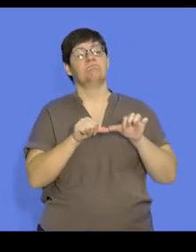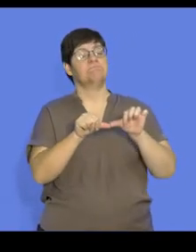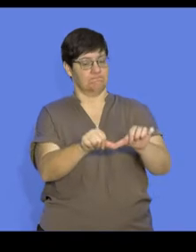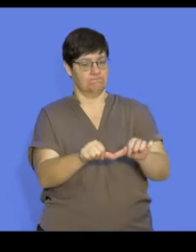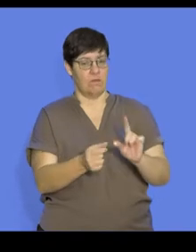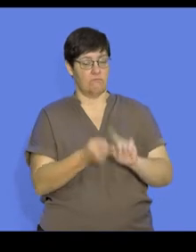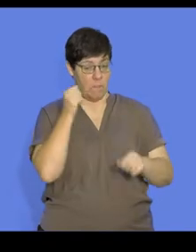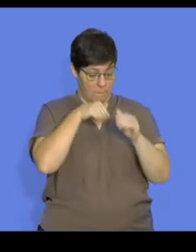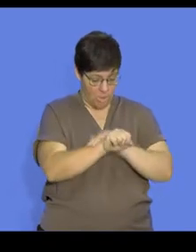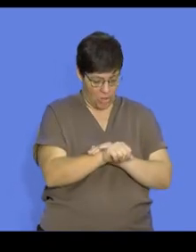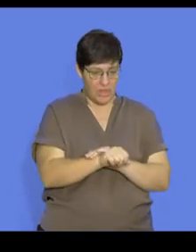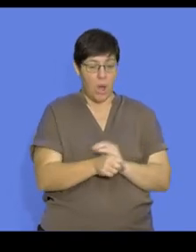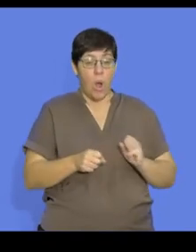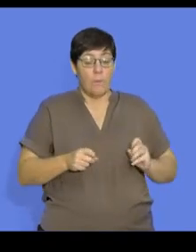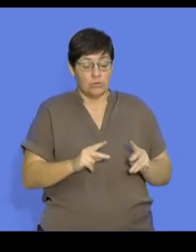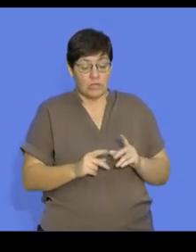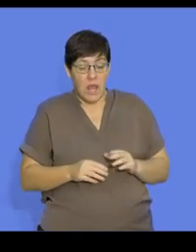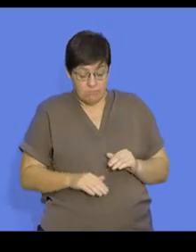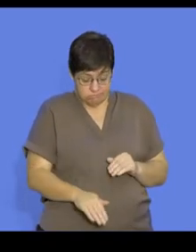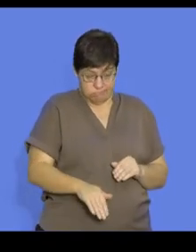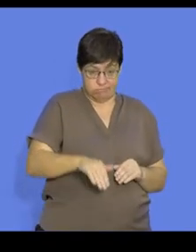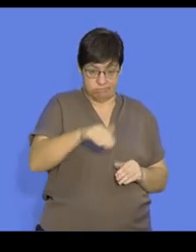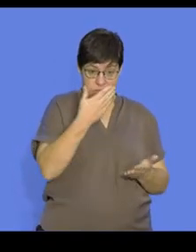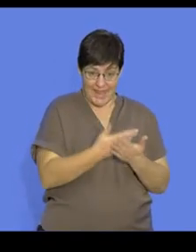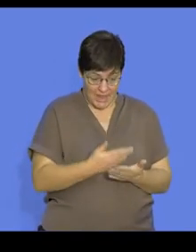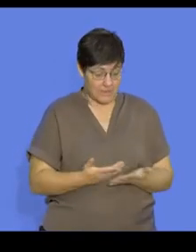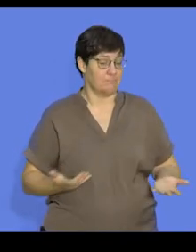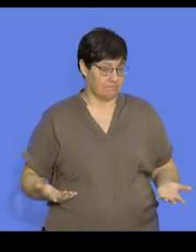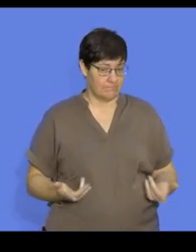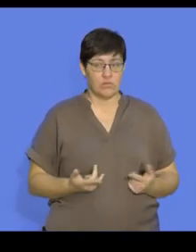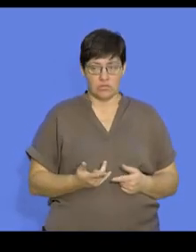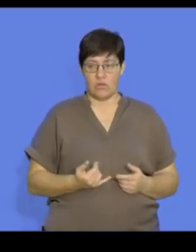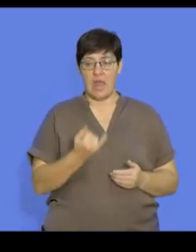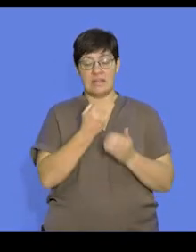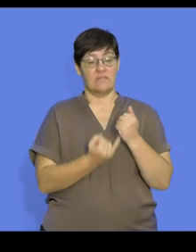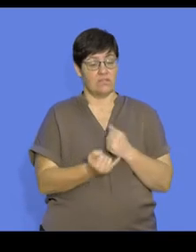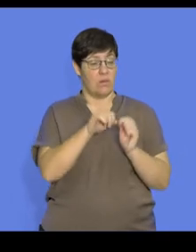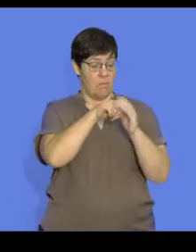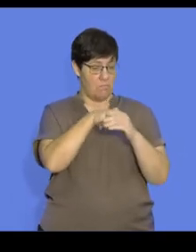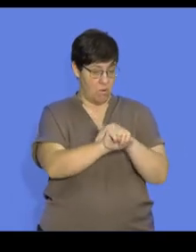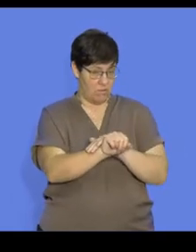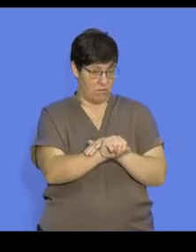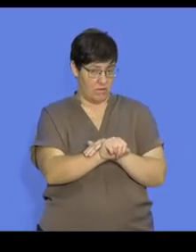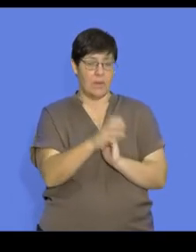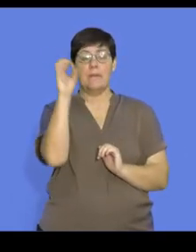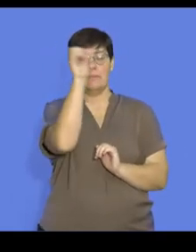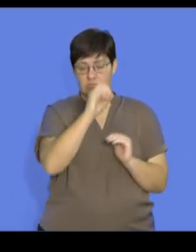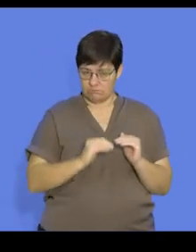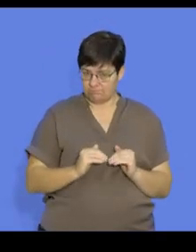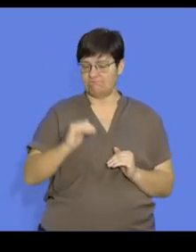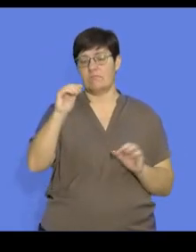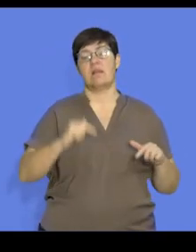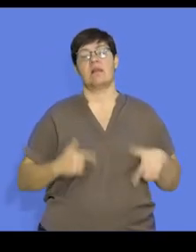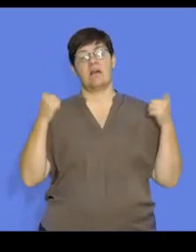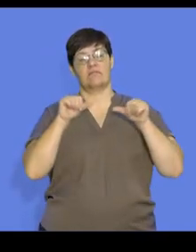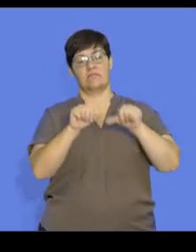from birth. So here we know that when individuals are born or hatched, they have a high percentage chance